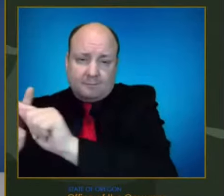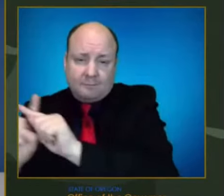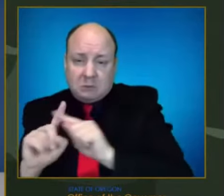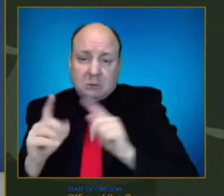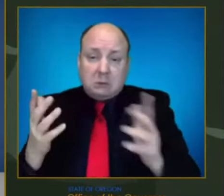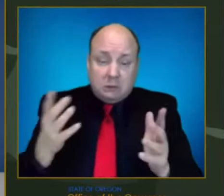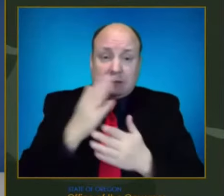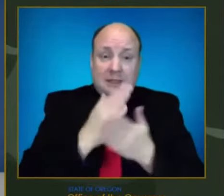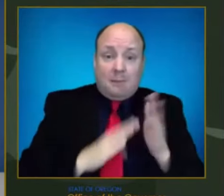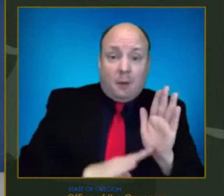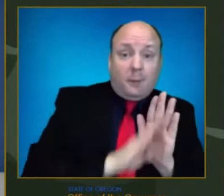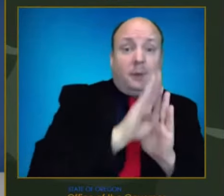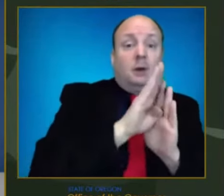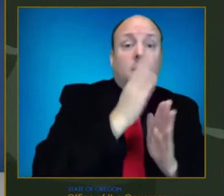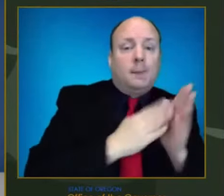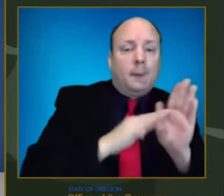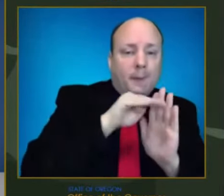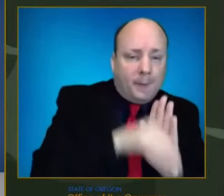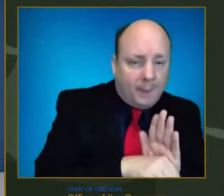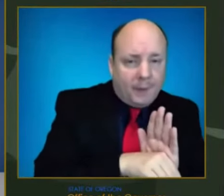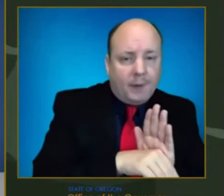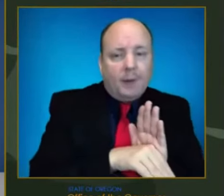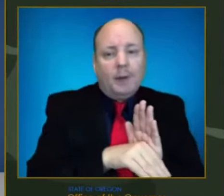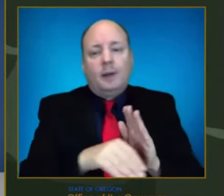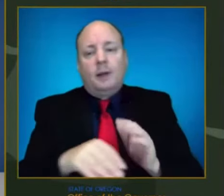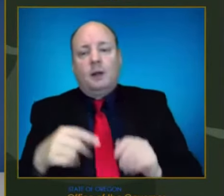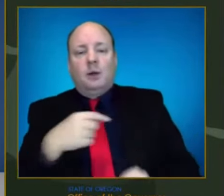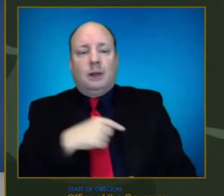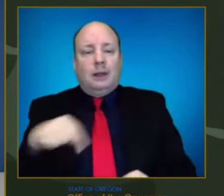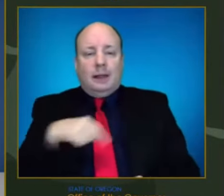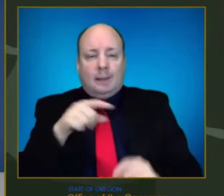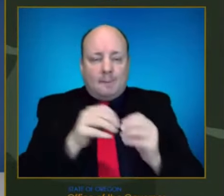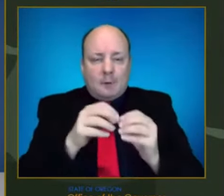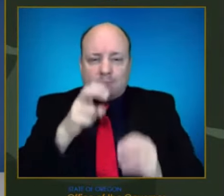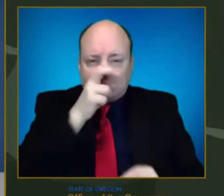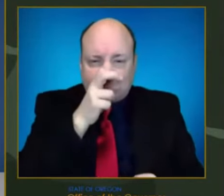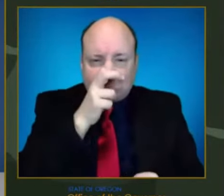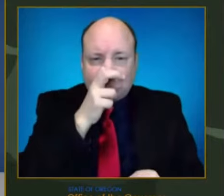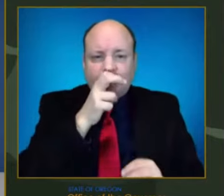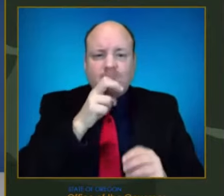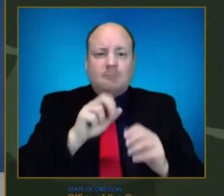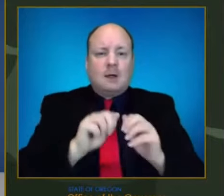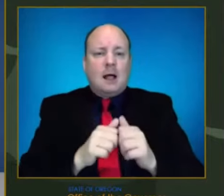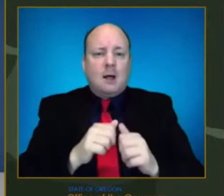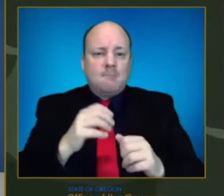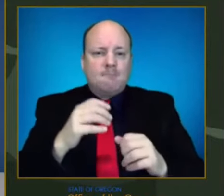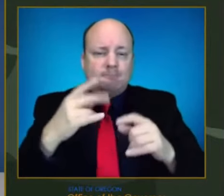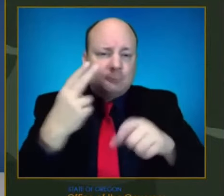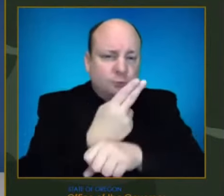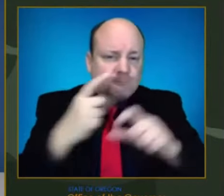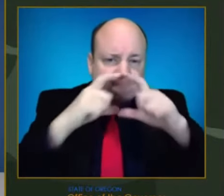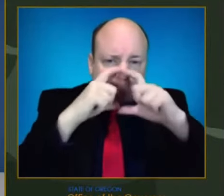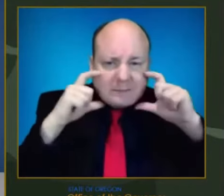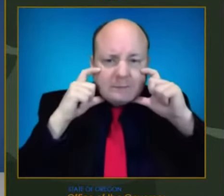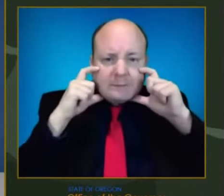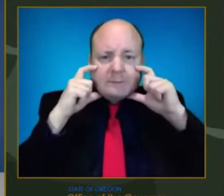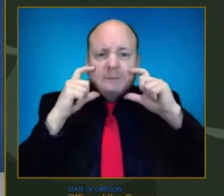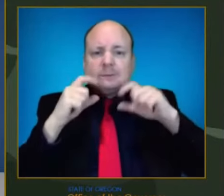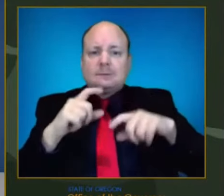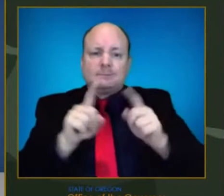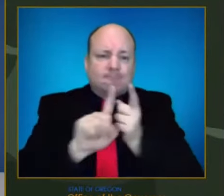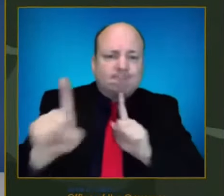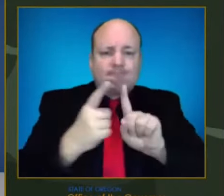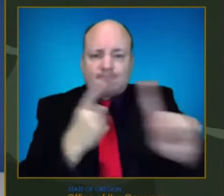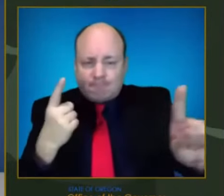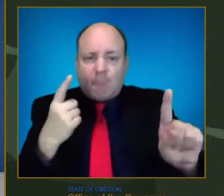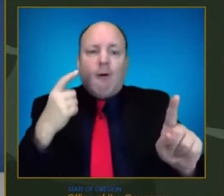transmission from wearing masks to expanding vaccinations. Today, I want every Oregonian to know the weeks